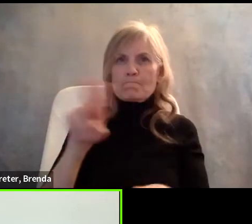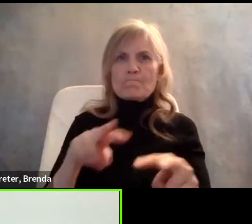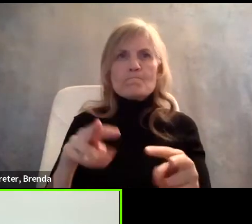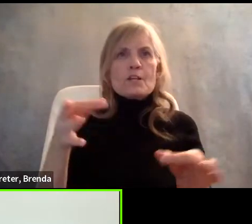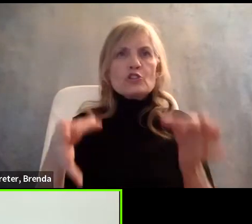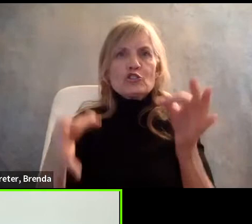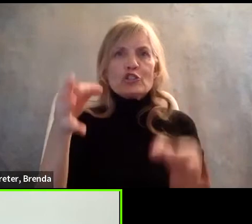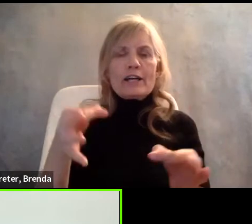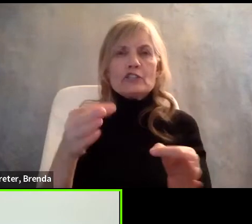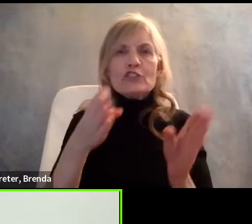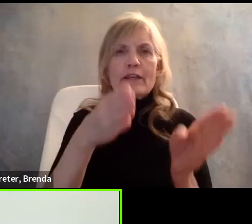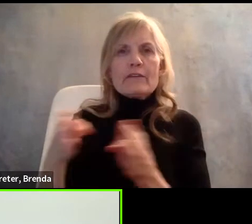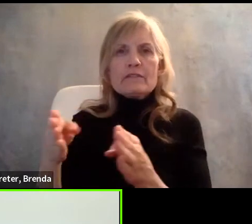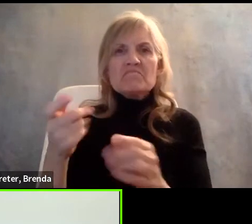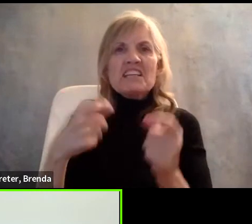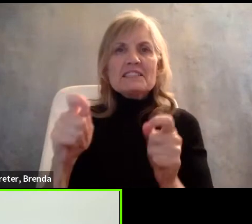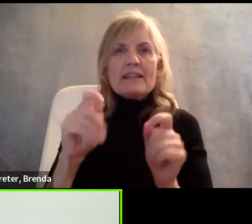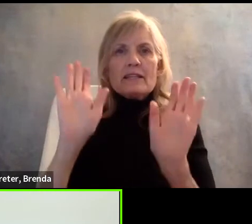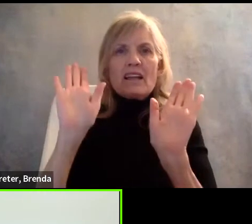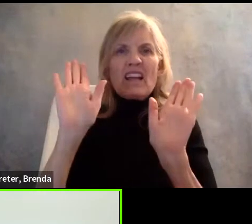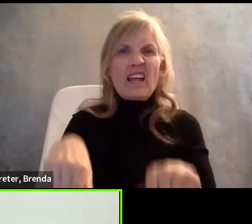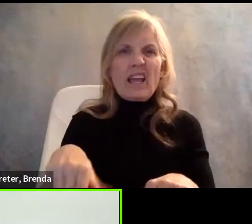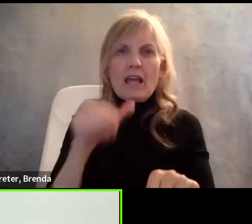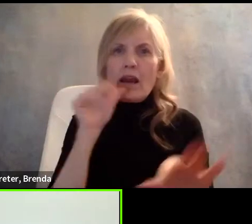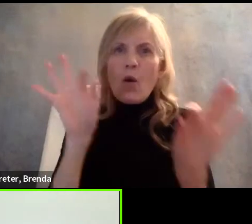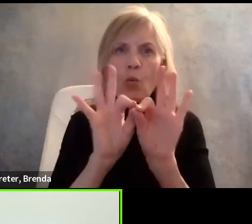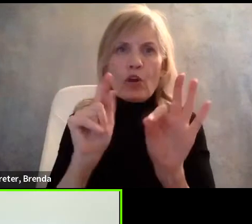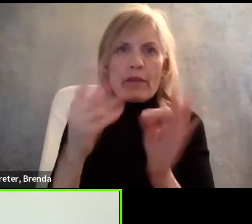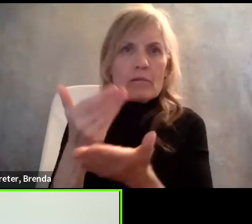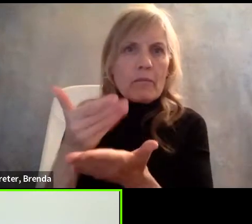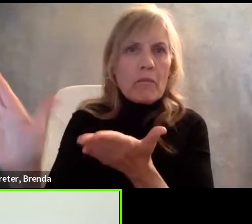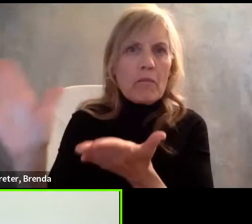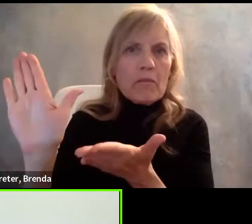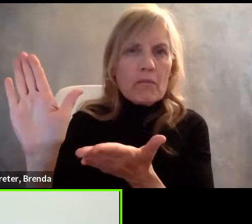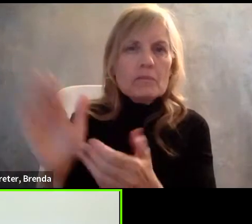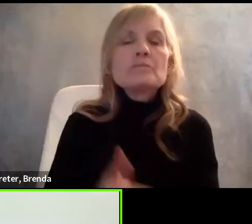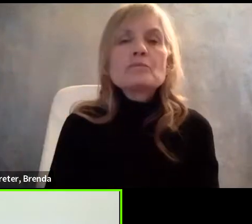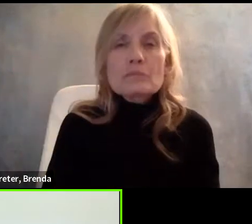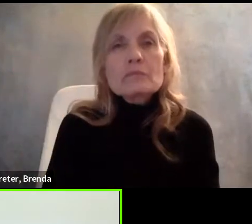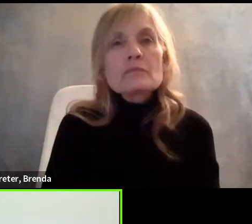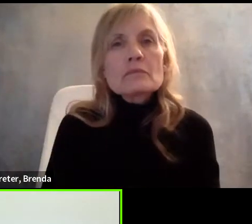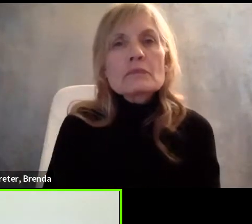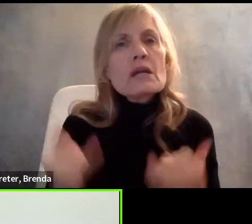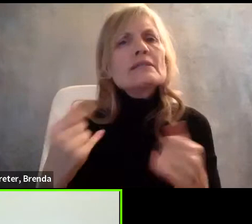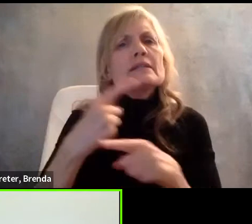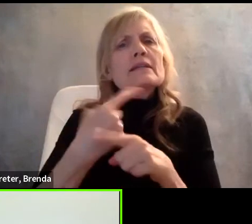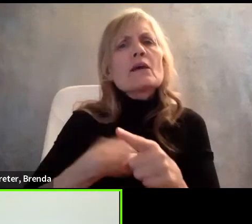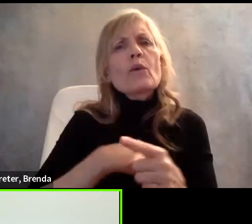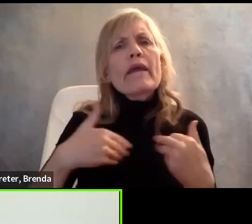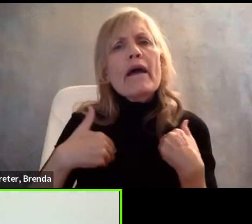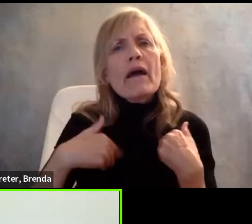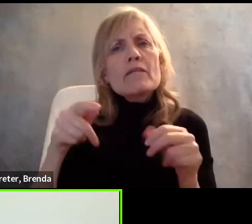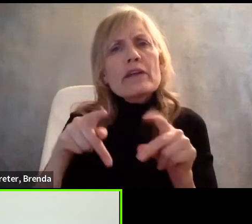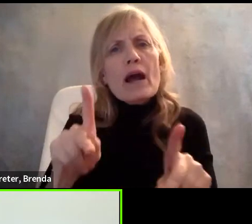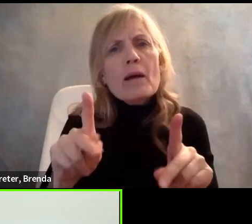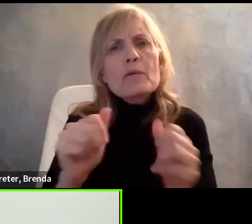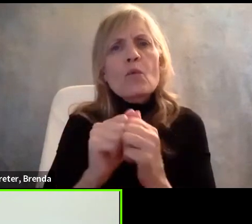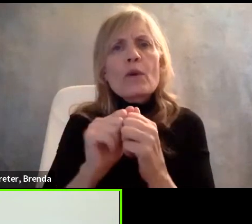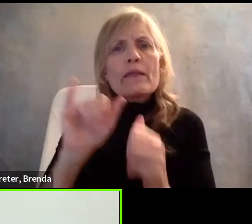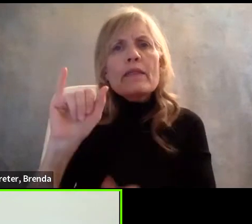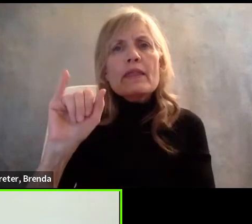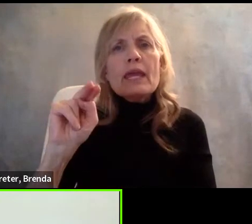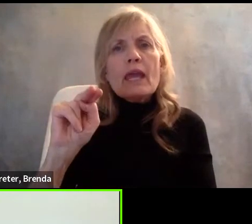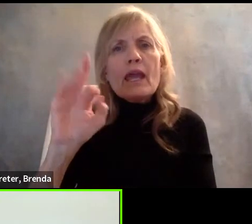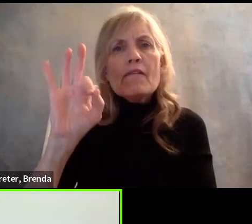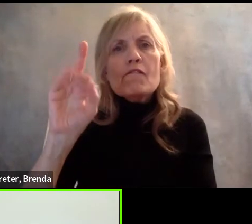just easier to say no and to move on. I think there's an opportunity we have today, uh, with the infrastructure bill, um, having